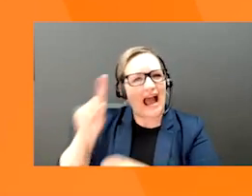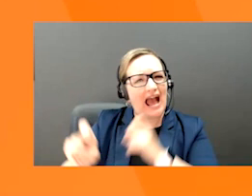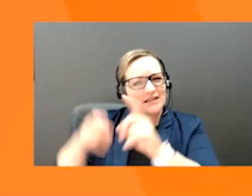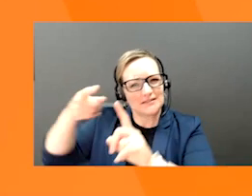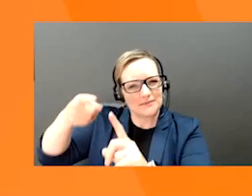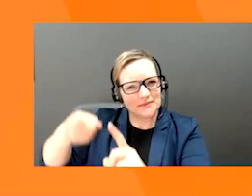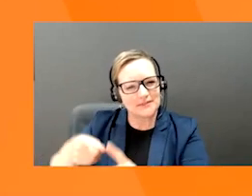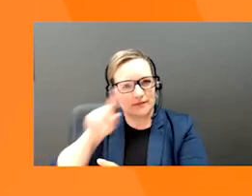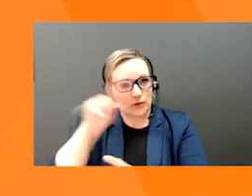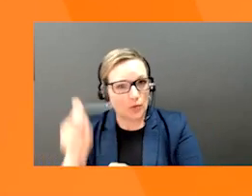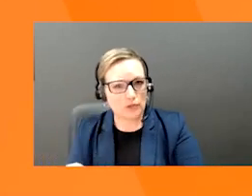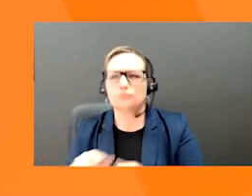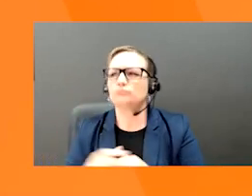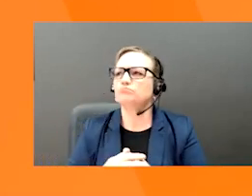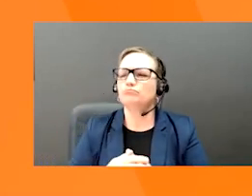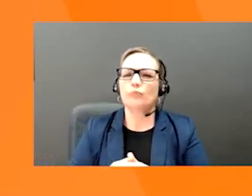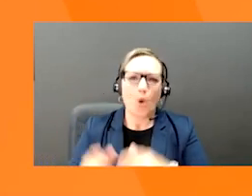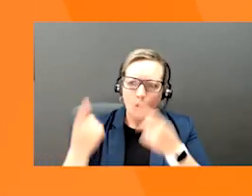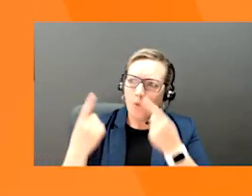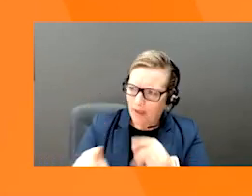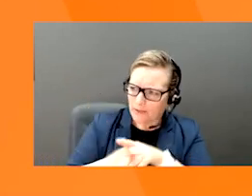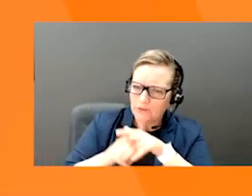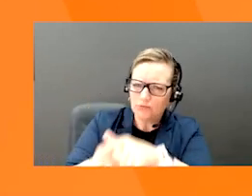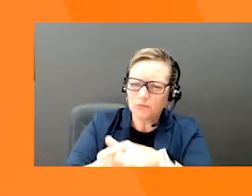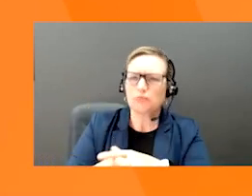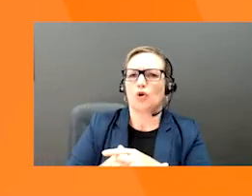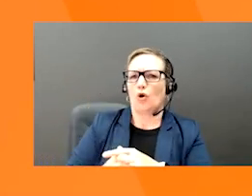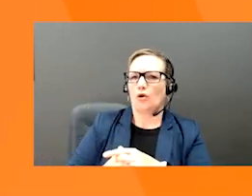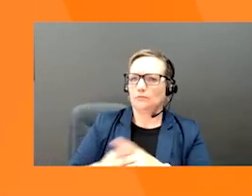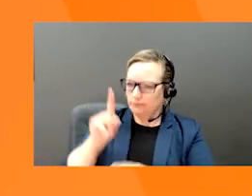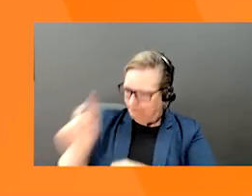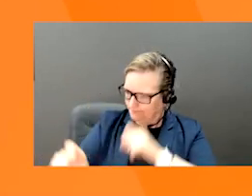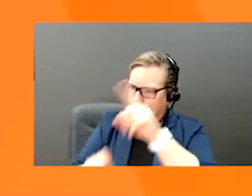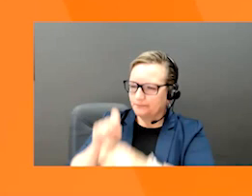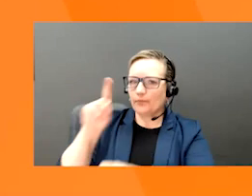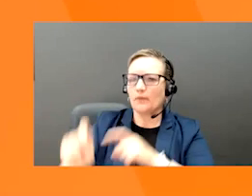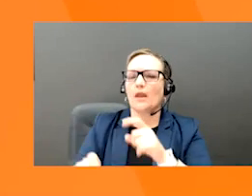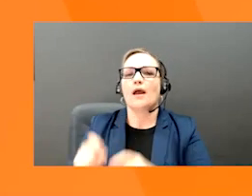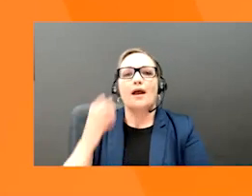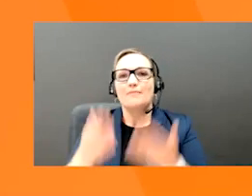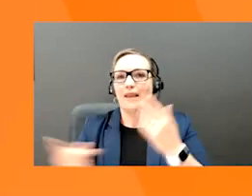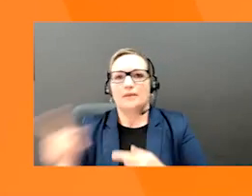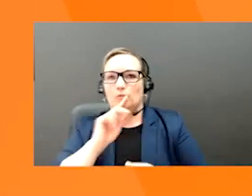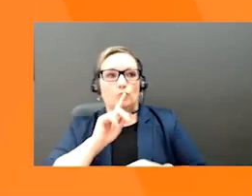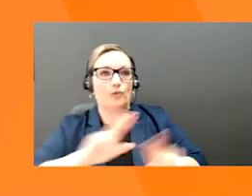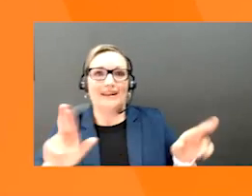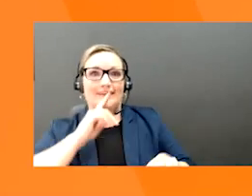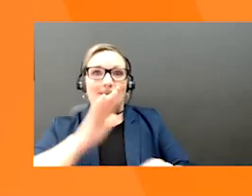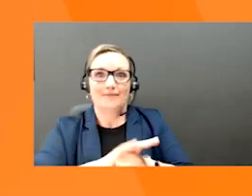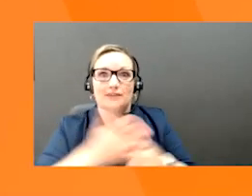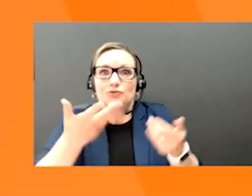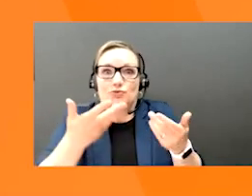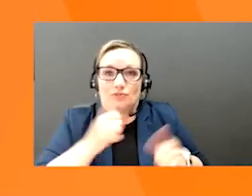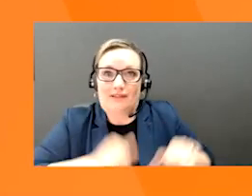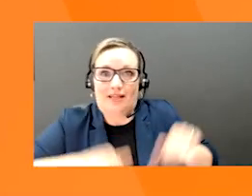should end with a call to action. Even if the customer or buyer isn't ready to complete the sale, be sure to keep them on the journey by suggesting a follow-up